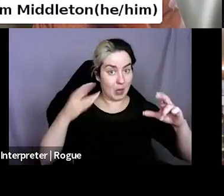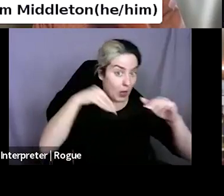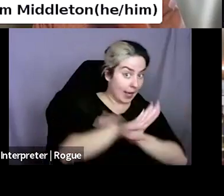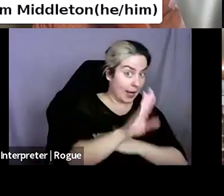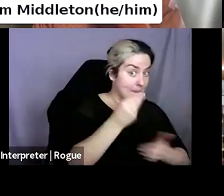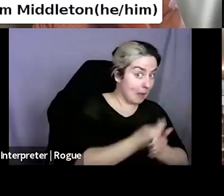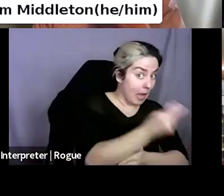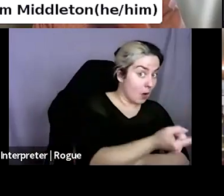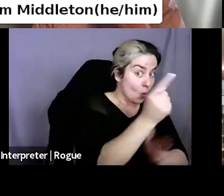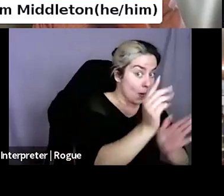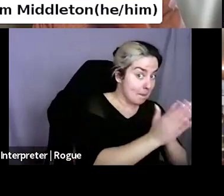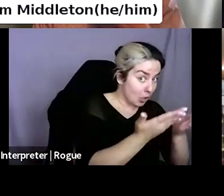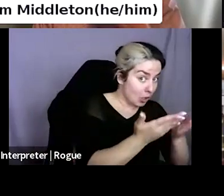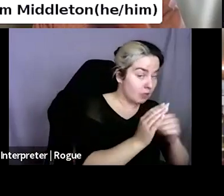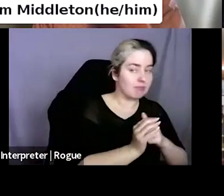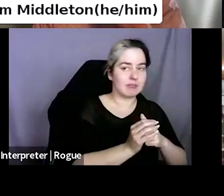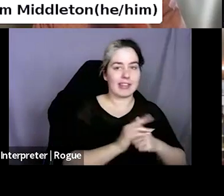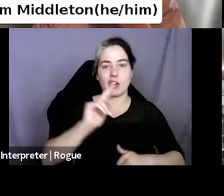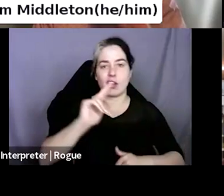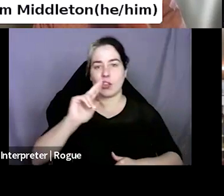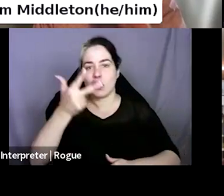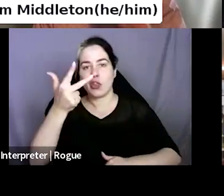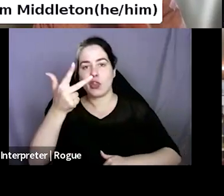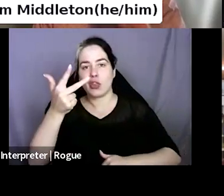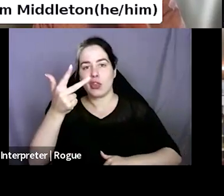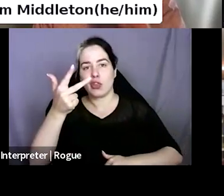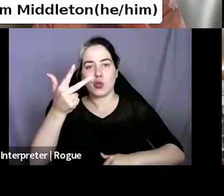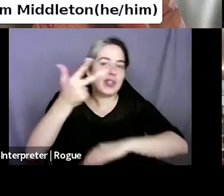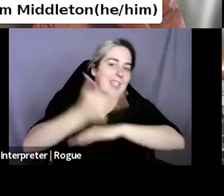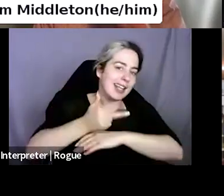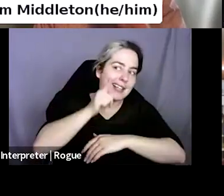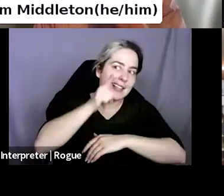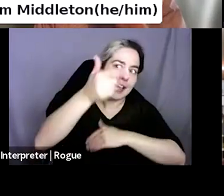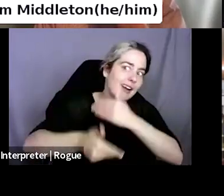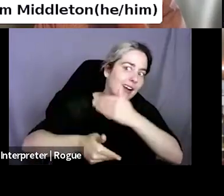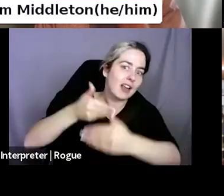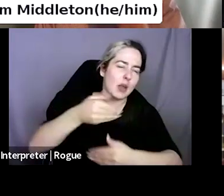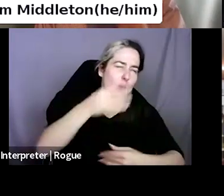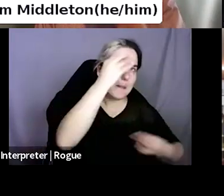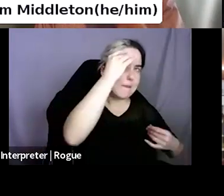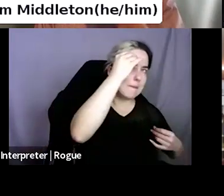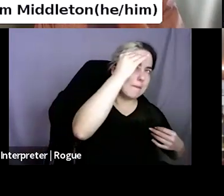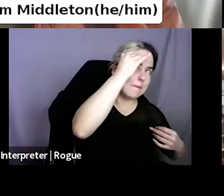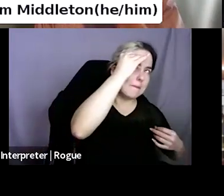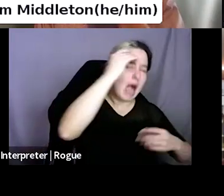then they'll show up three days later and buy the second one that they were thinking about. Oh, that's a good observation.